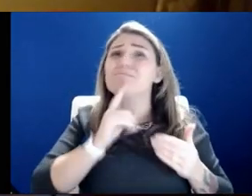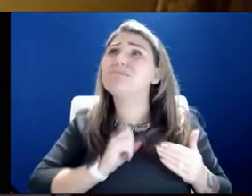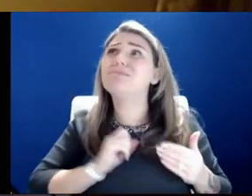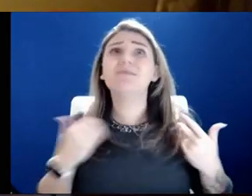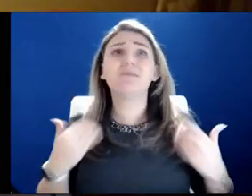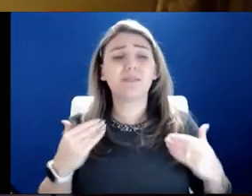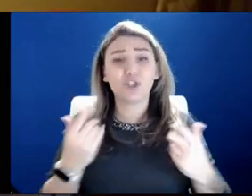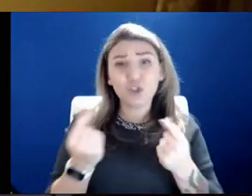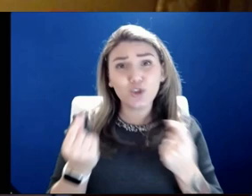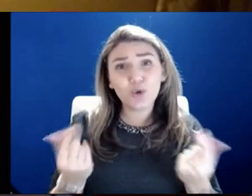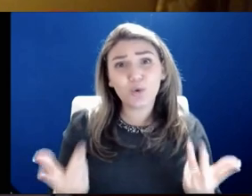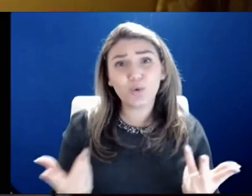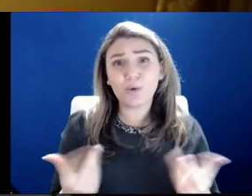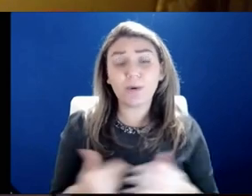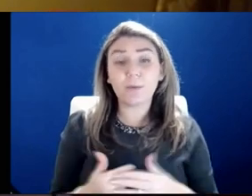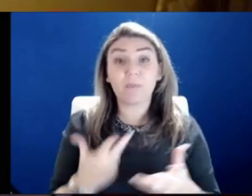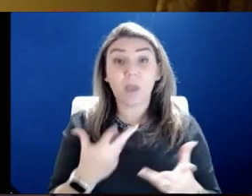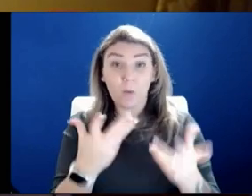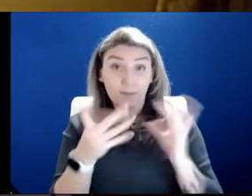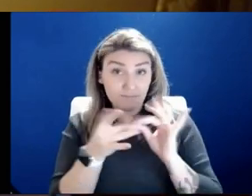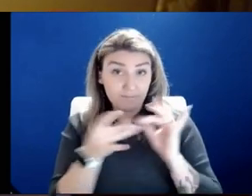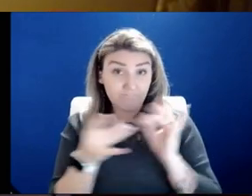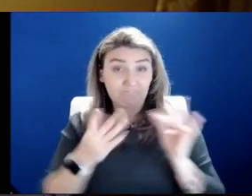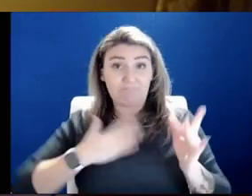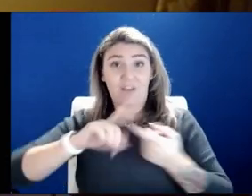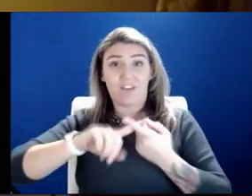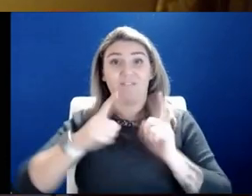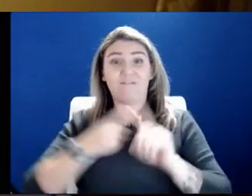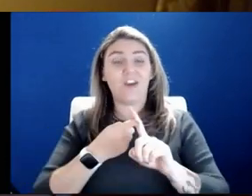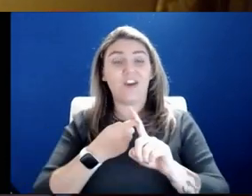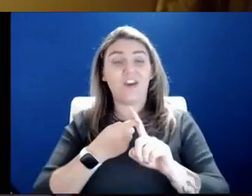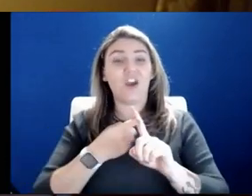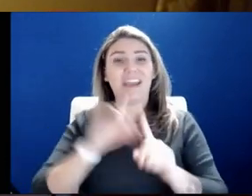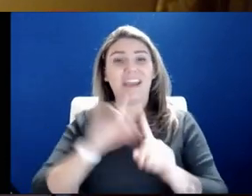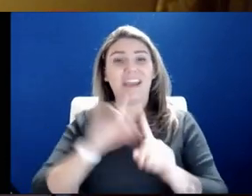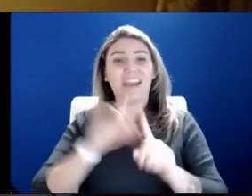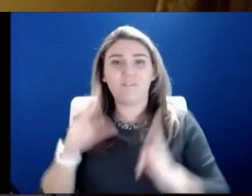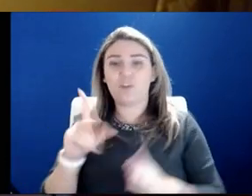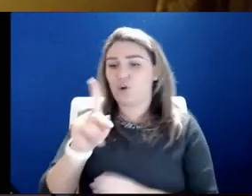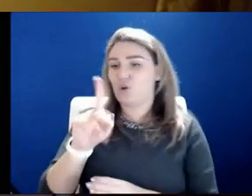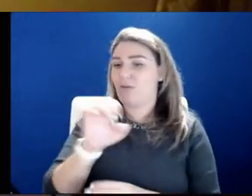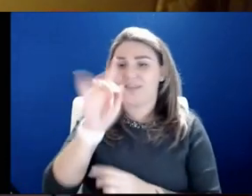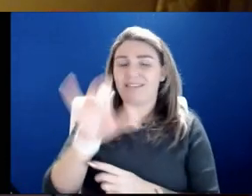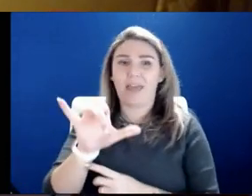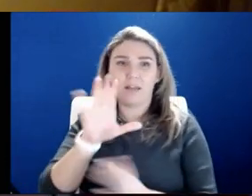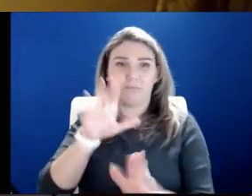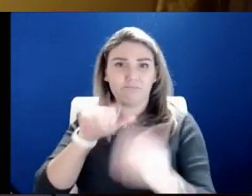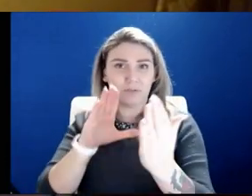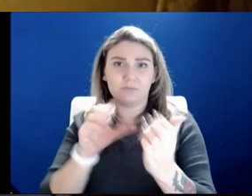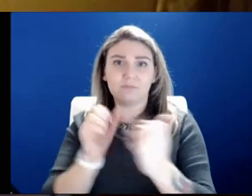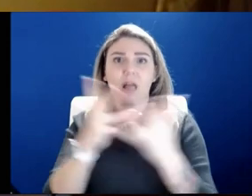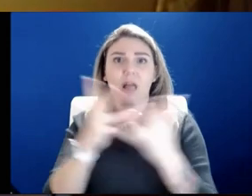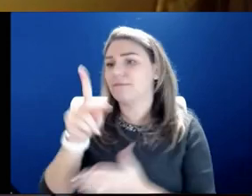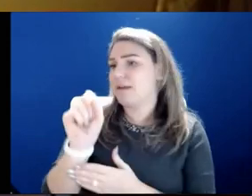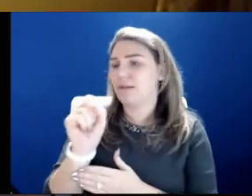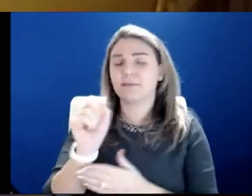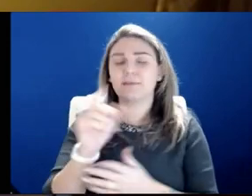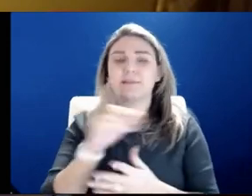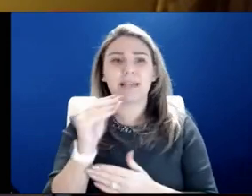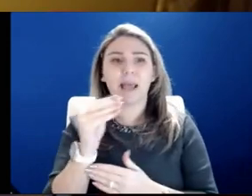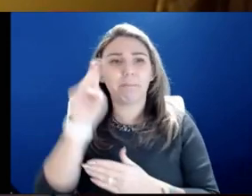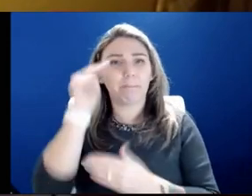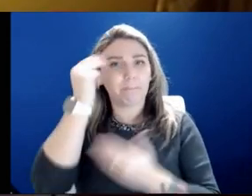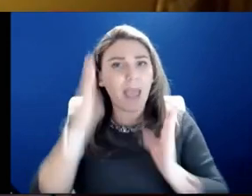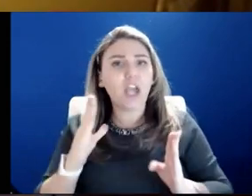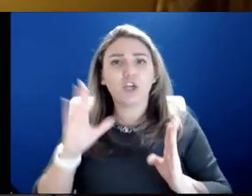will say this, and I know my friend Governor Kelly has faced this on the Kansas side and a lot of mayors and county executives